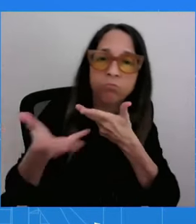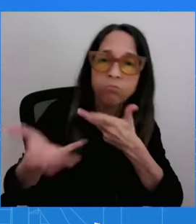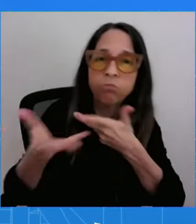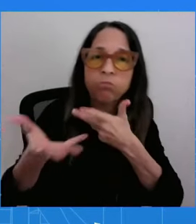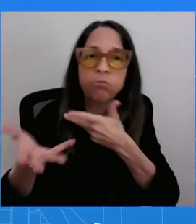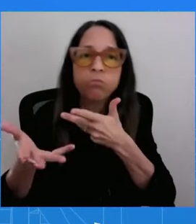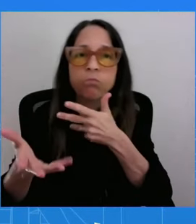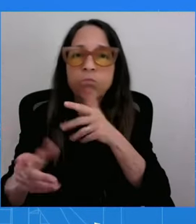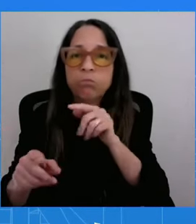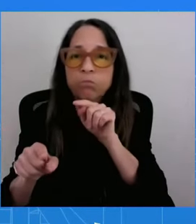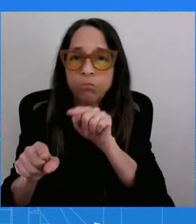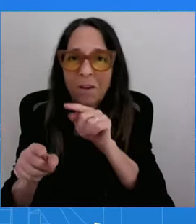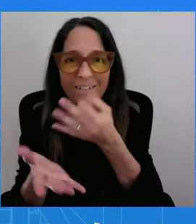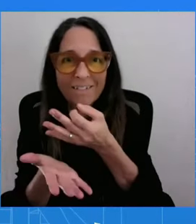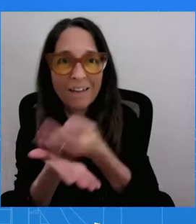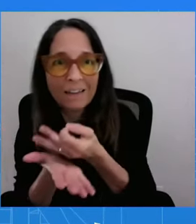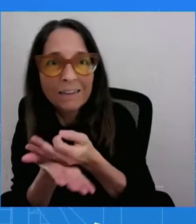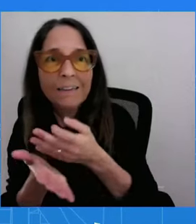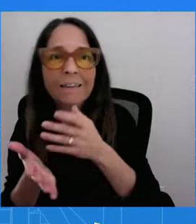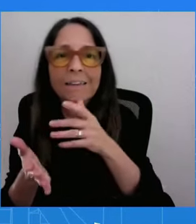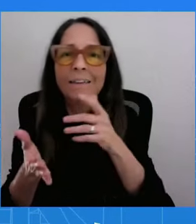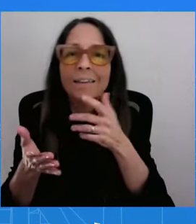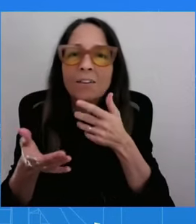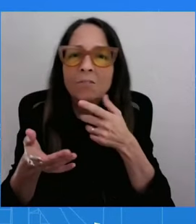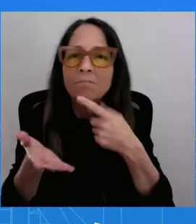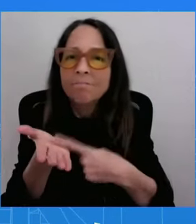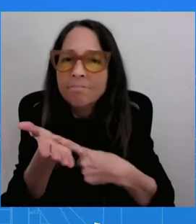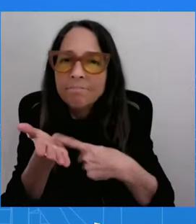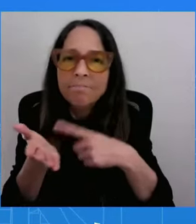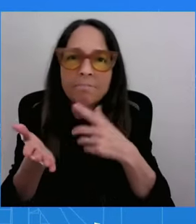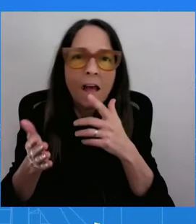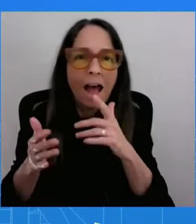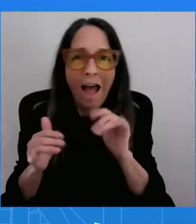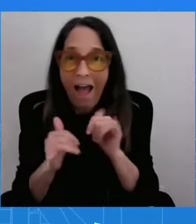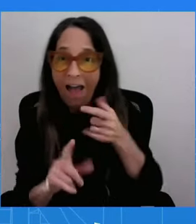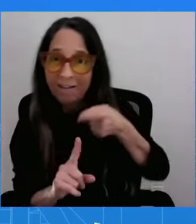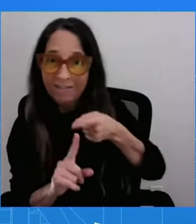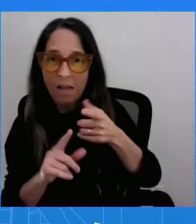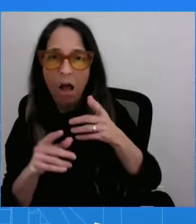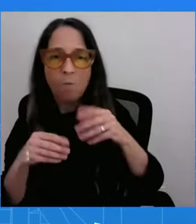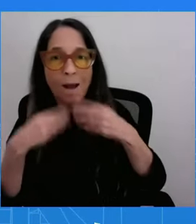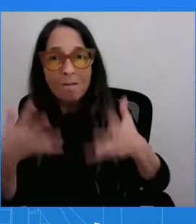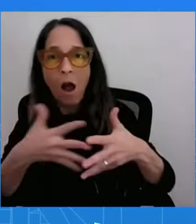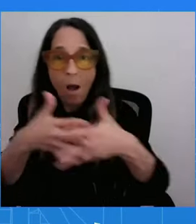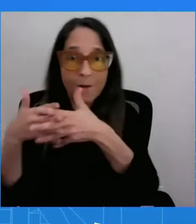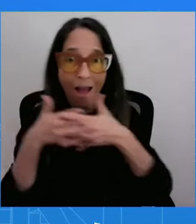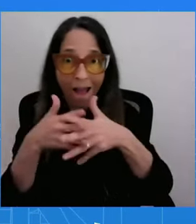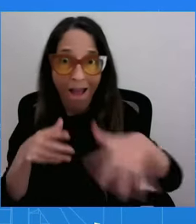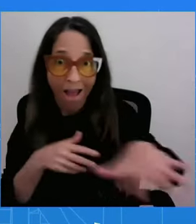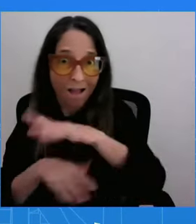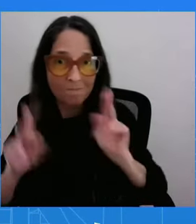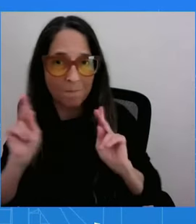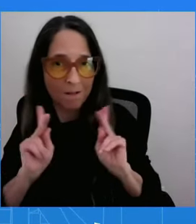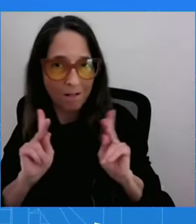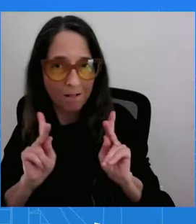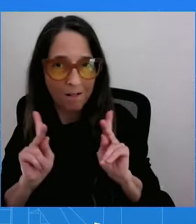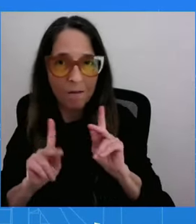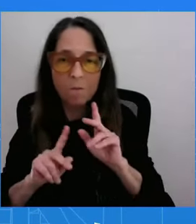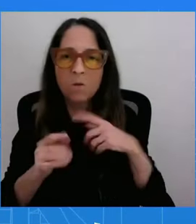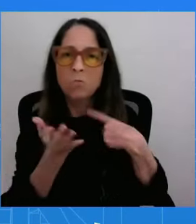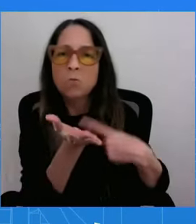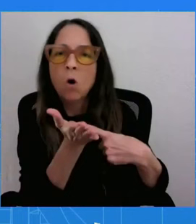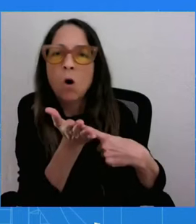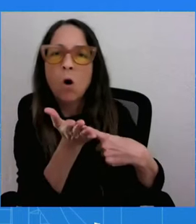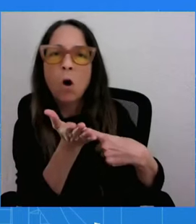this as well as what we think the American people want to see. But he has been able to do this with her in partnership. And so he's